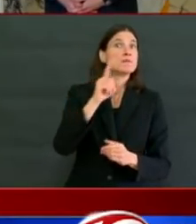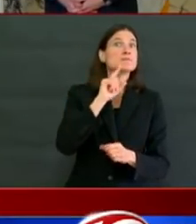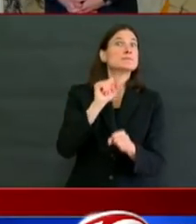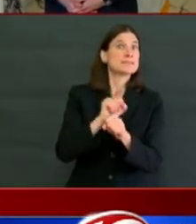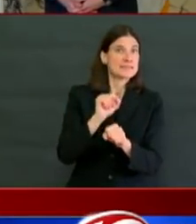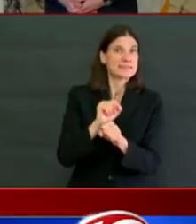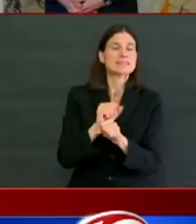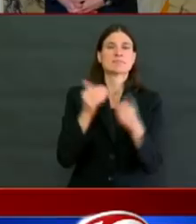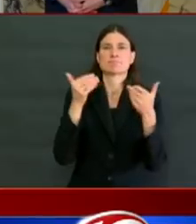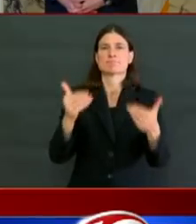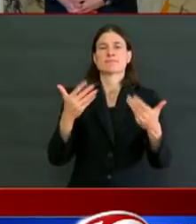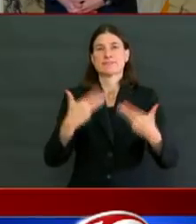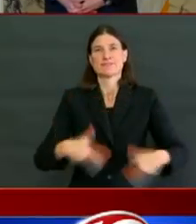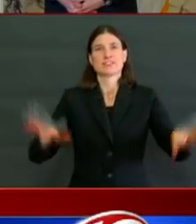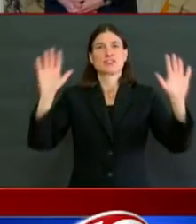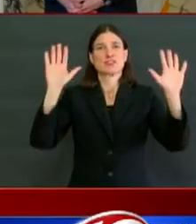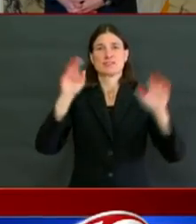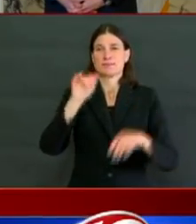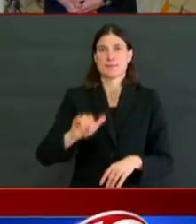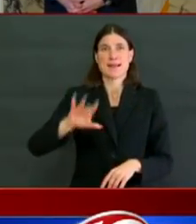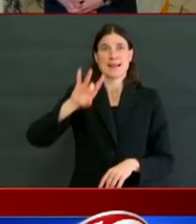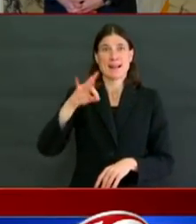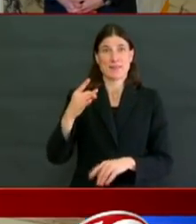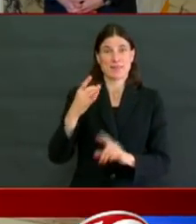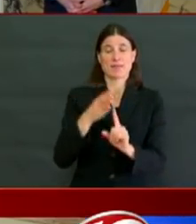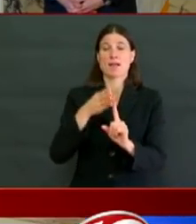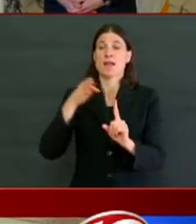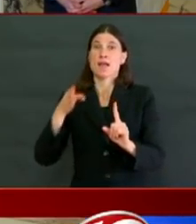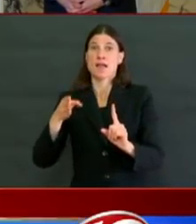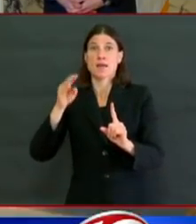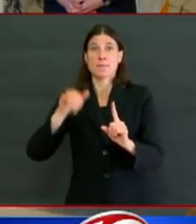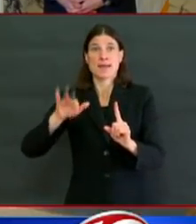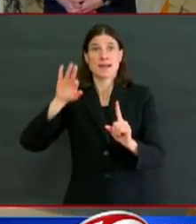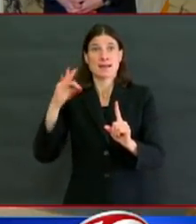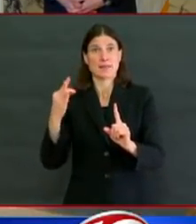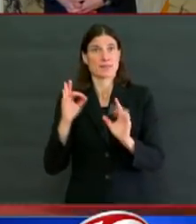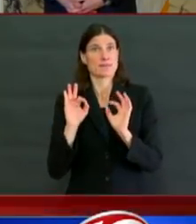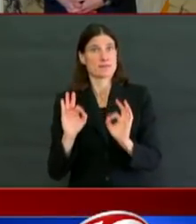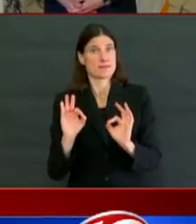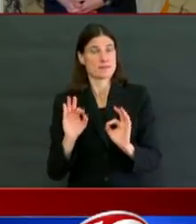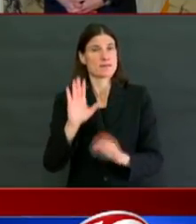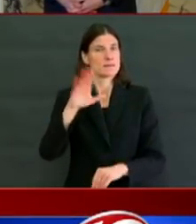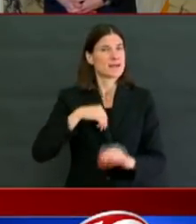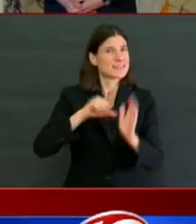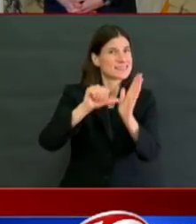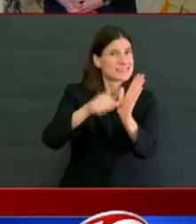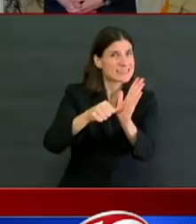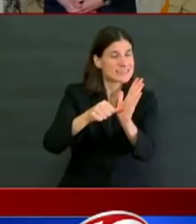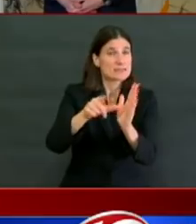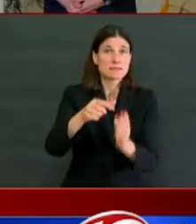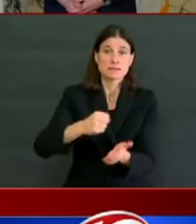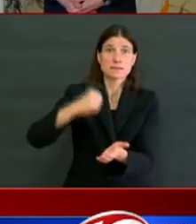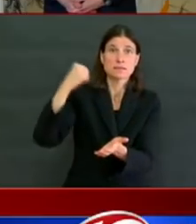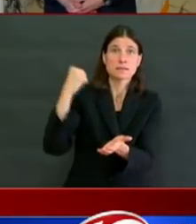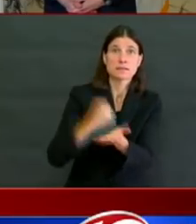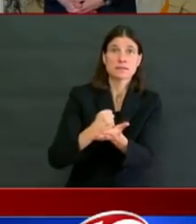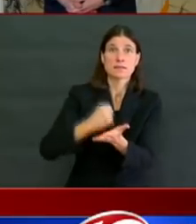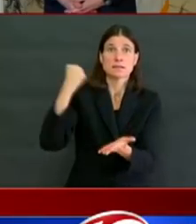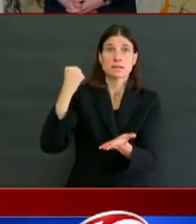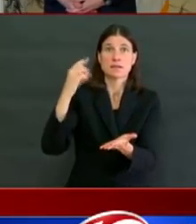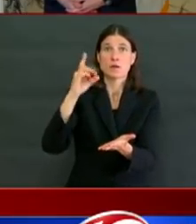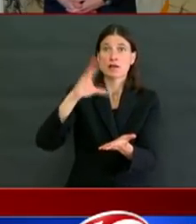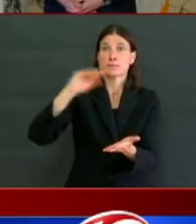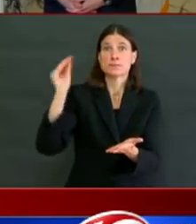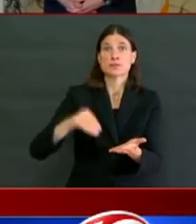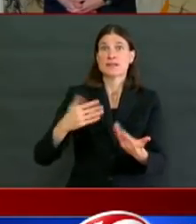on May 8th. Now, I want to be clear about this. That is not a foregone conclusion. I have said that